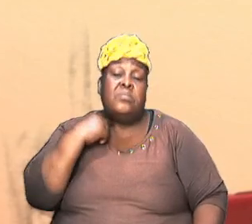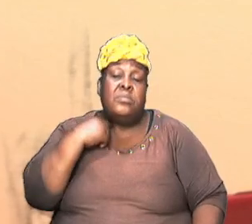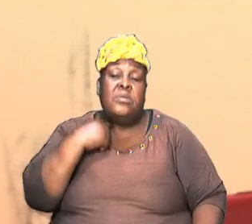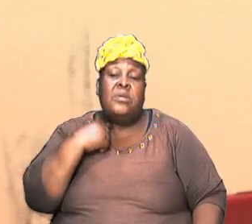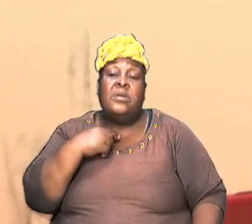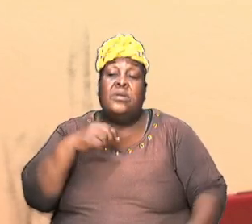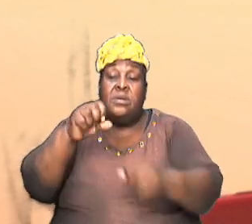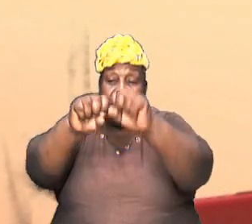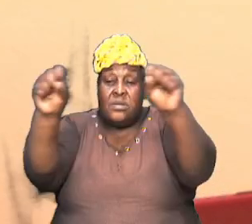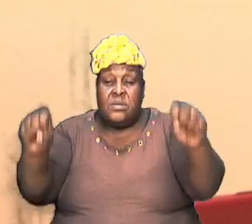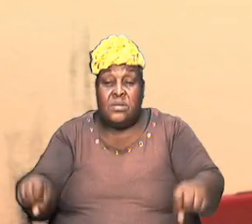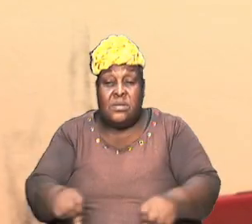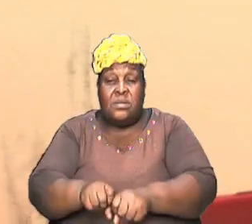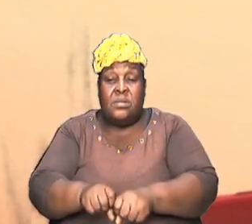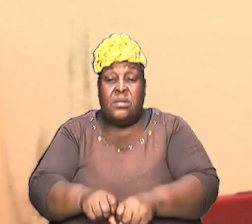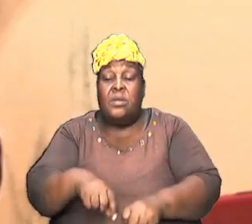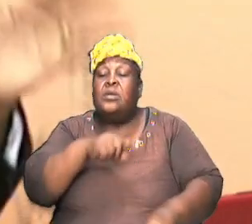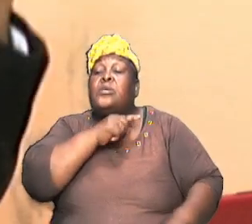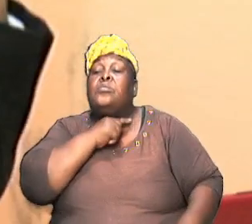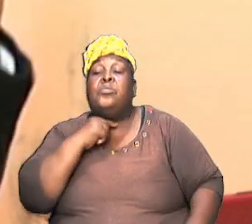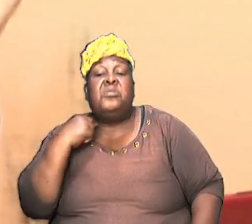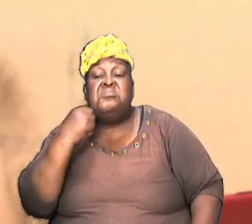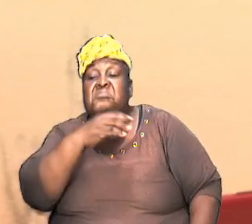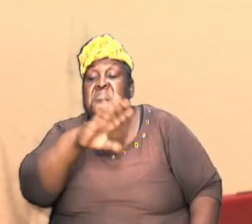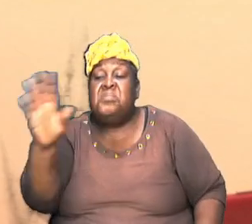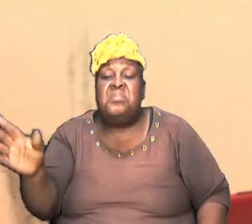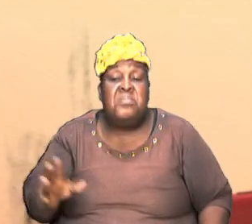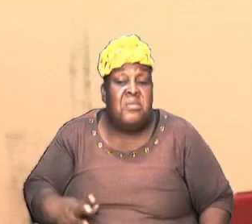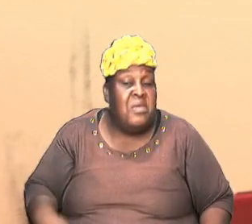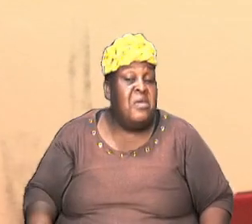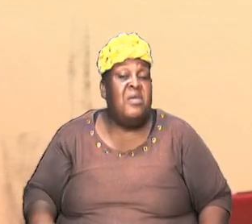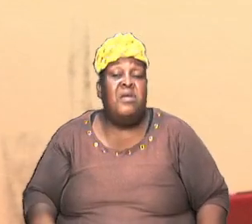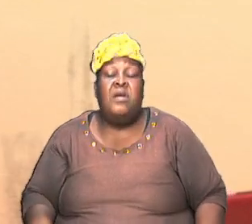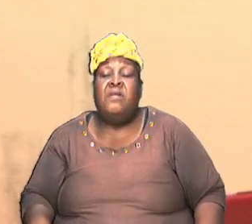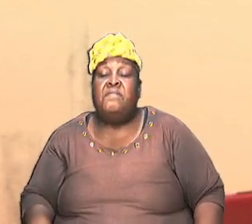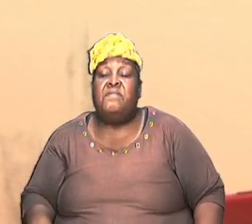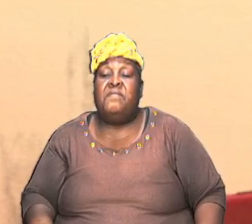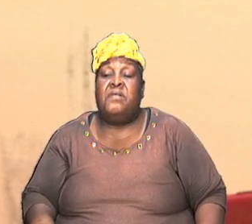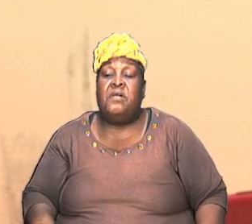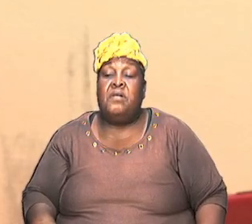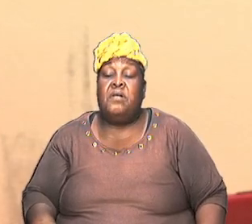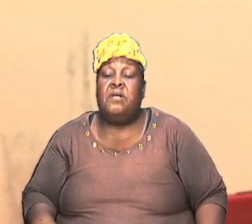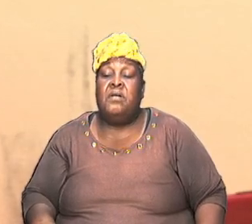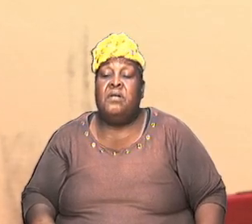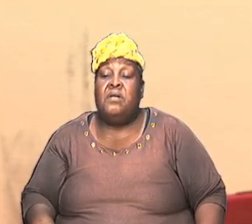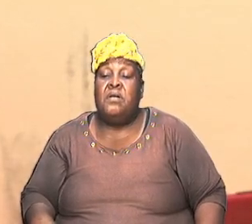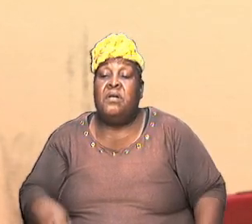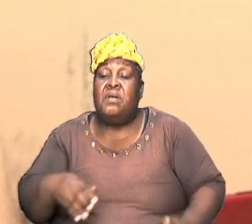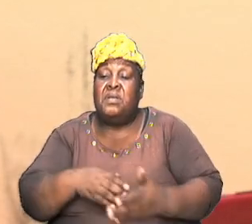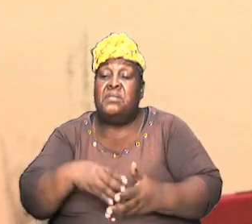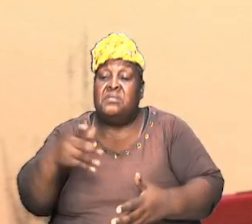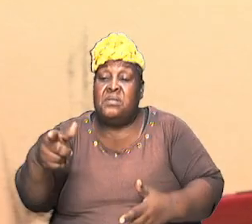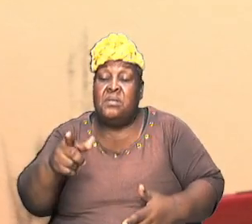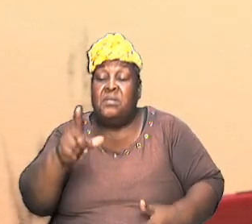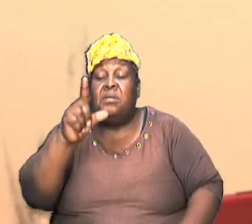system of the Levitical priesthood never even existed as yet Levi was not even born